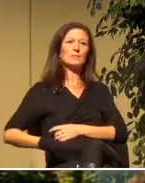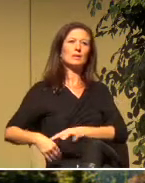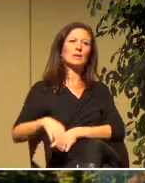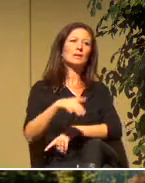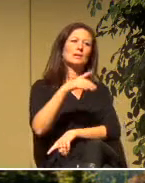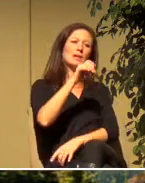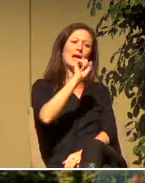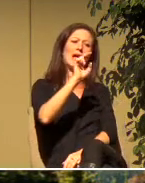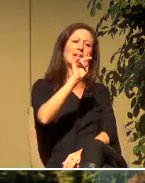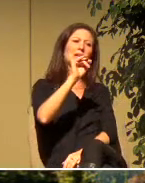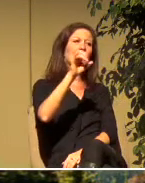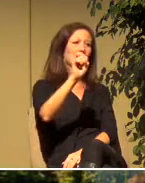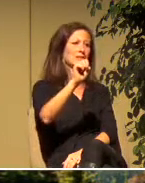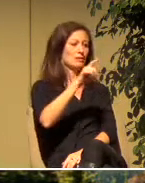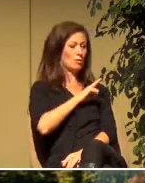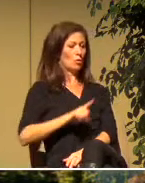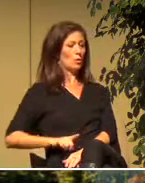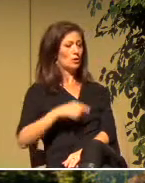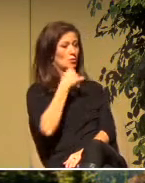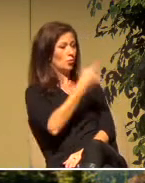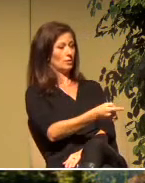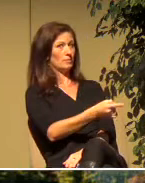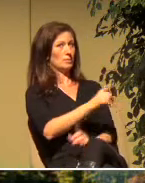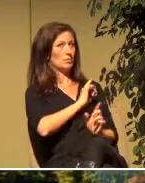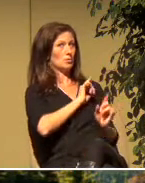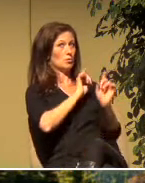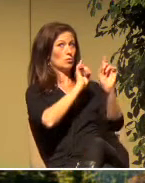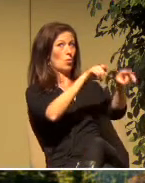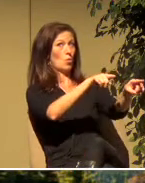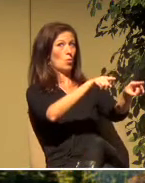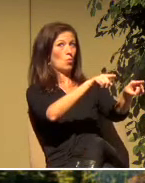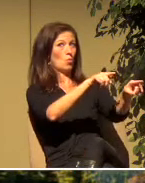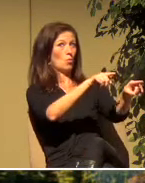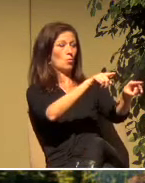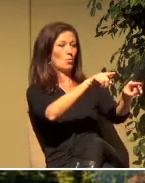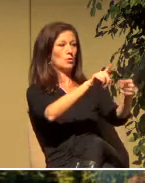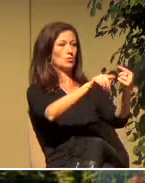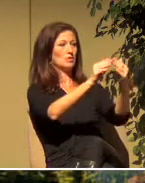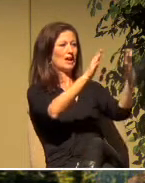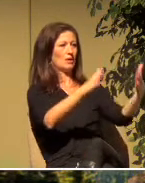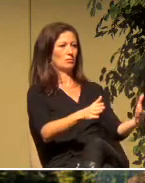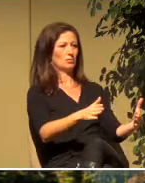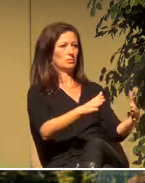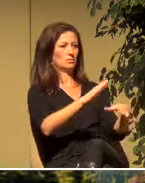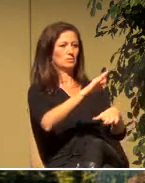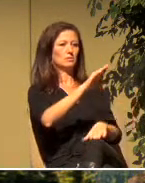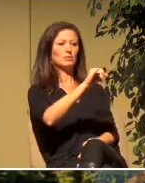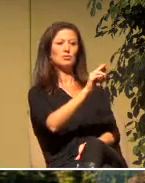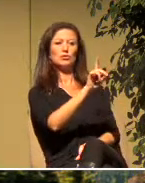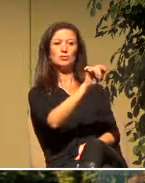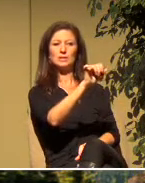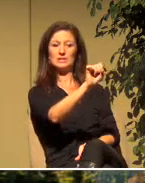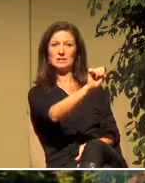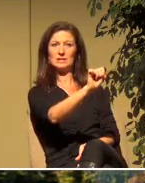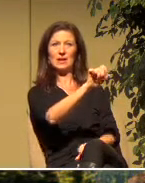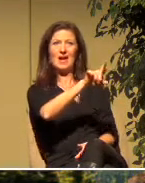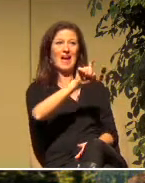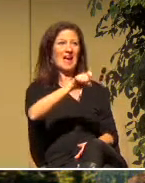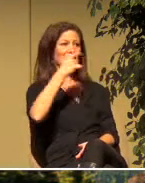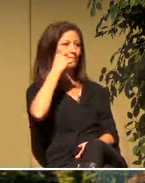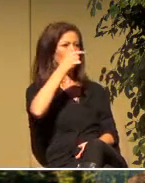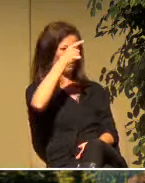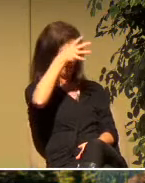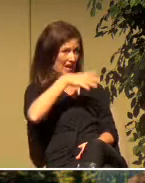told him, Go to the house of Judas on Straight Street and ask for a man from Tarsus named Saul, for he is praying.